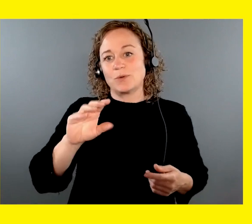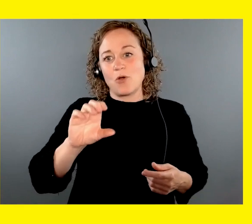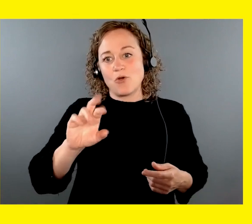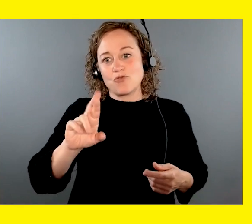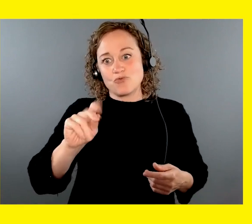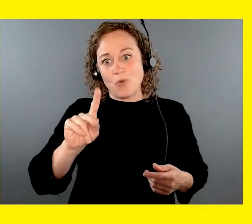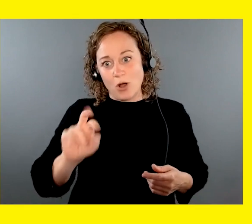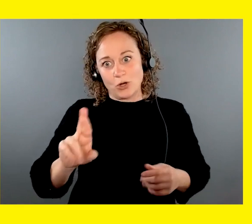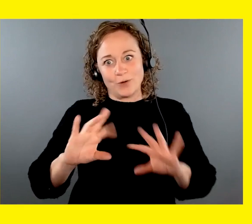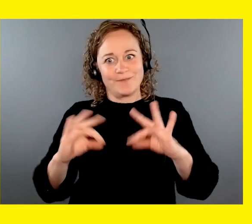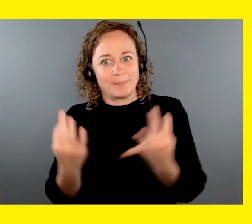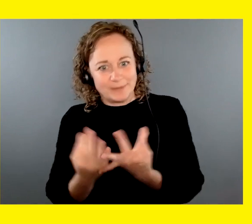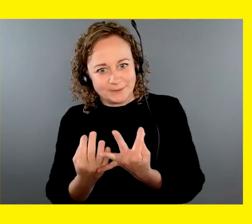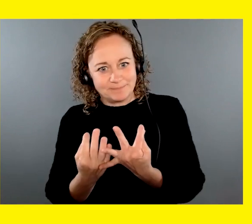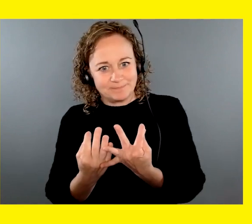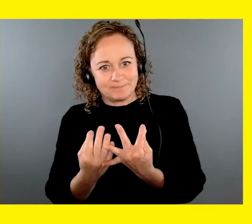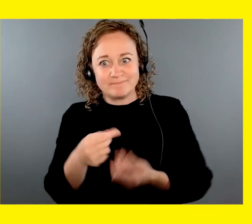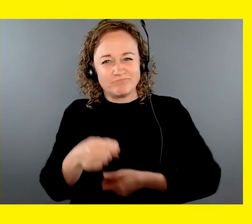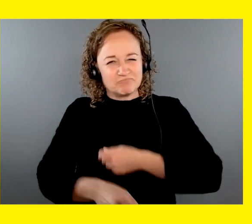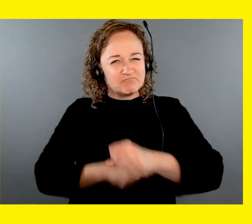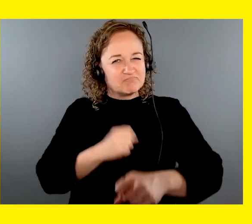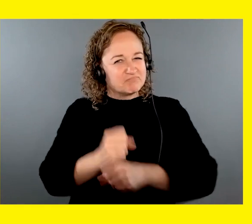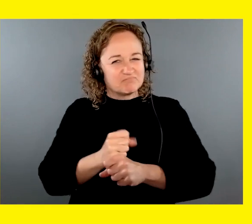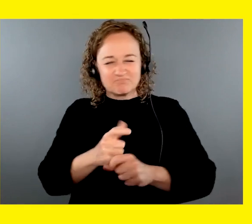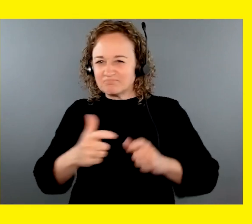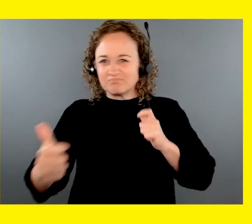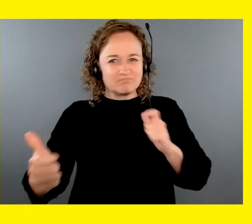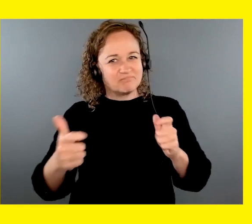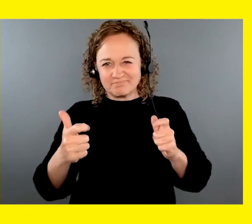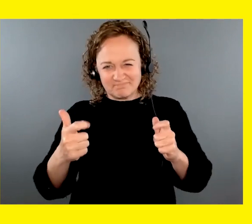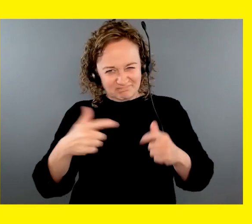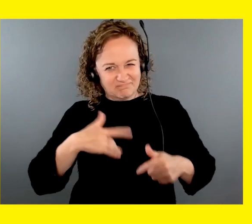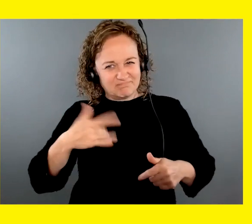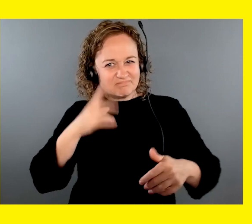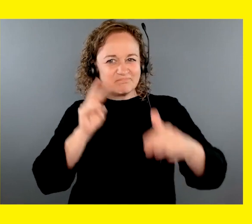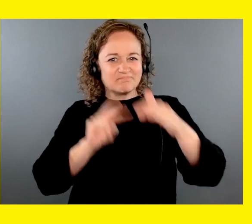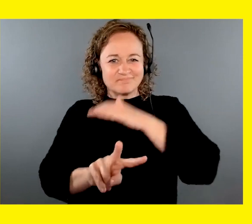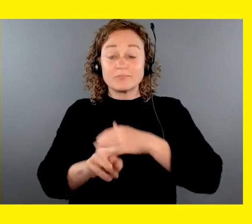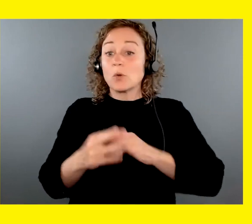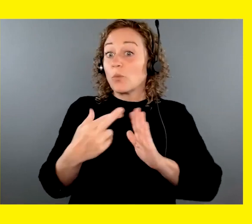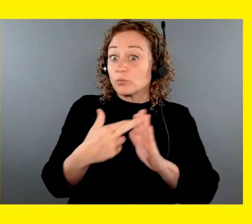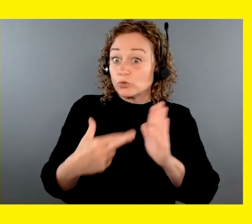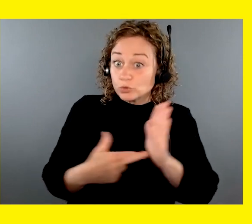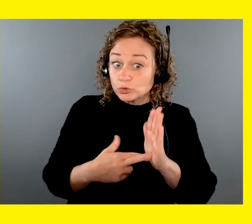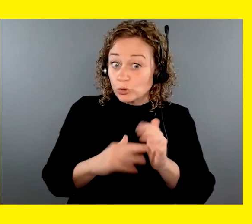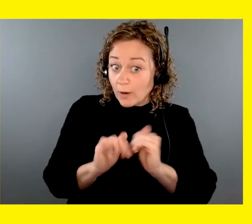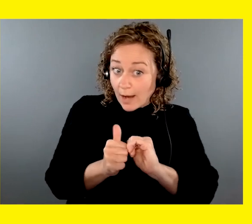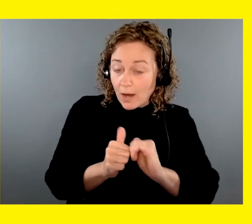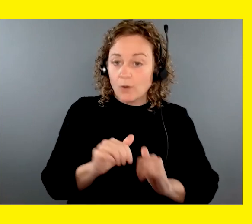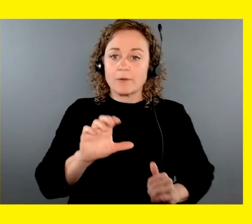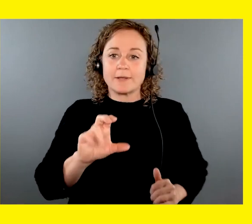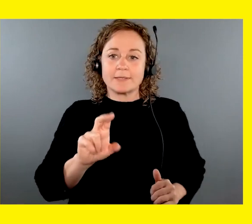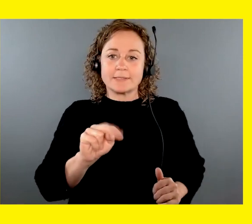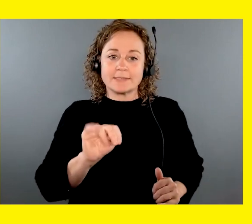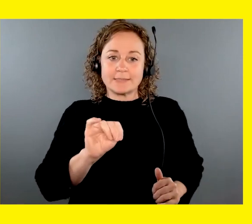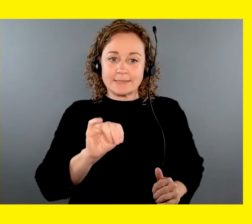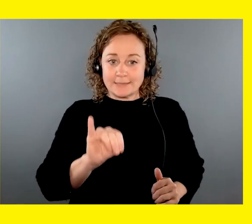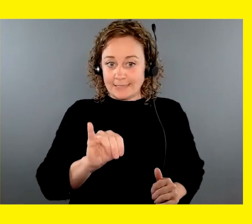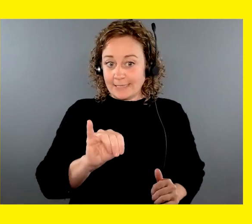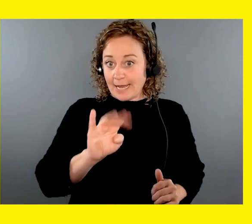We can't wait for you to join us. For more information or to register for the CNIB Guide Dogs Pup Crawl, please visit